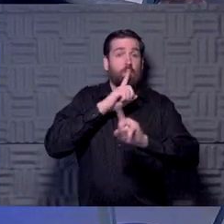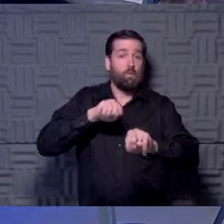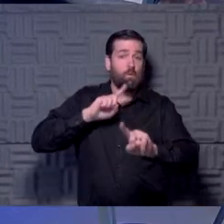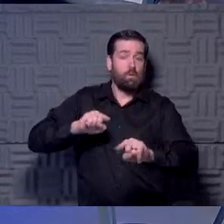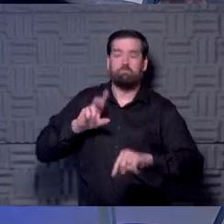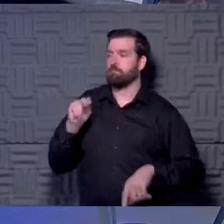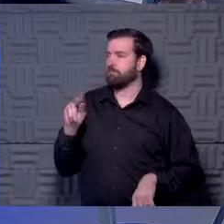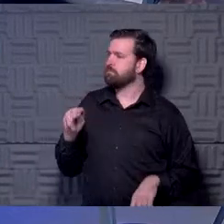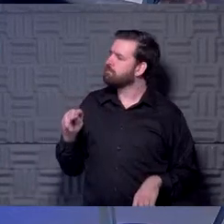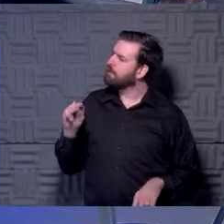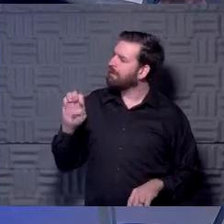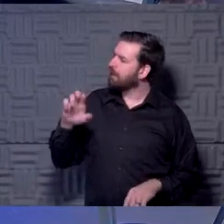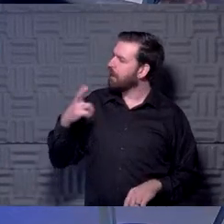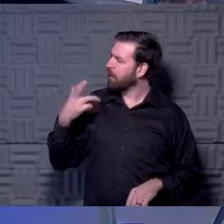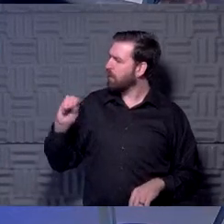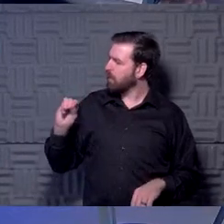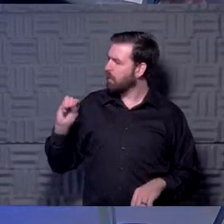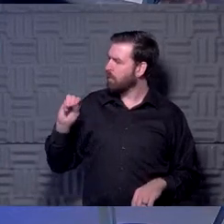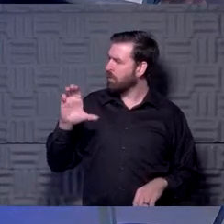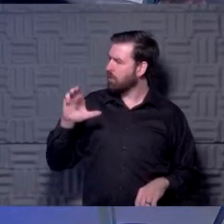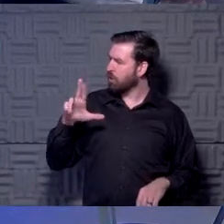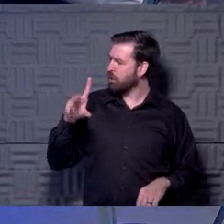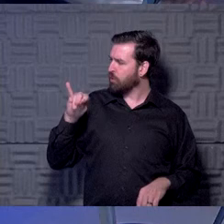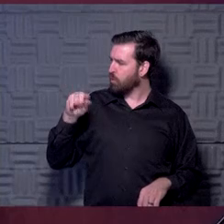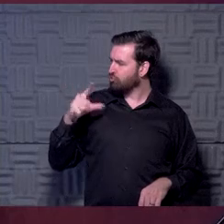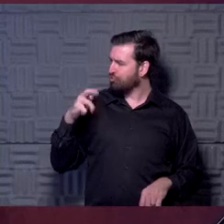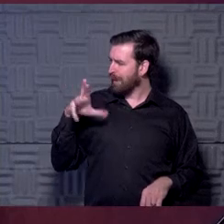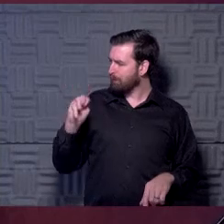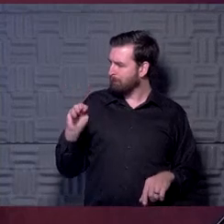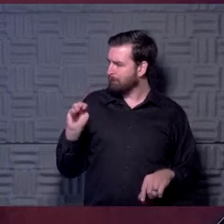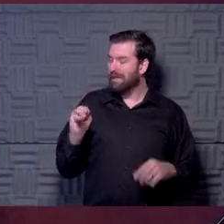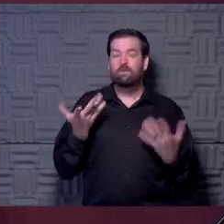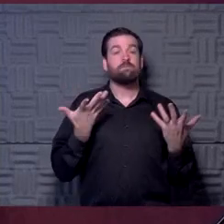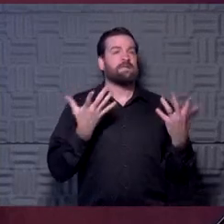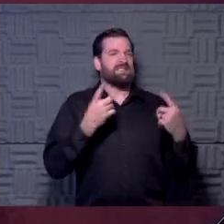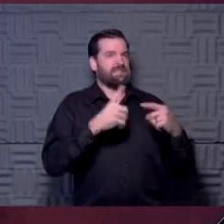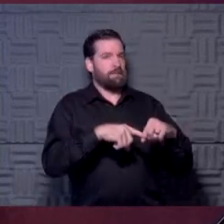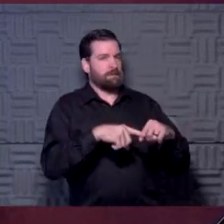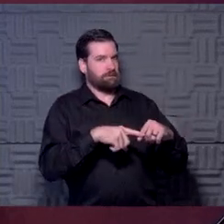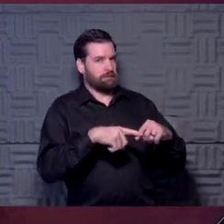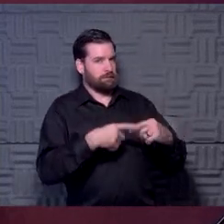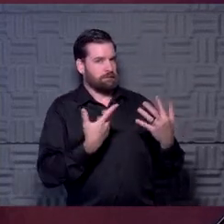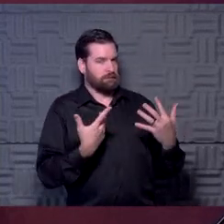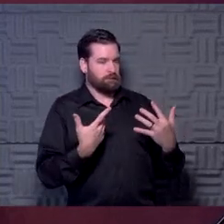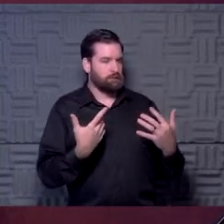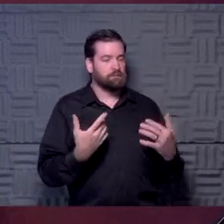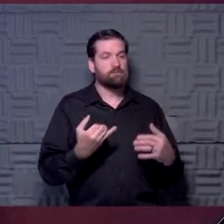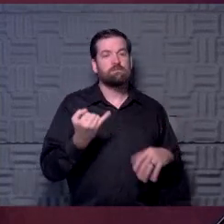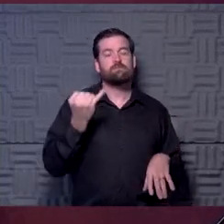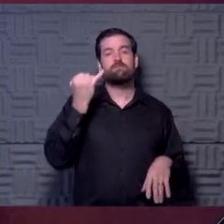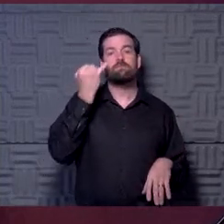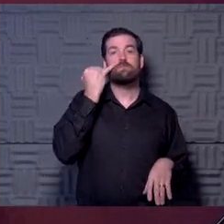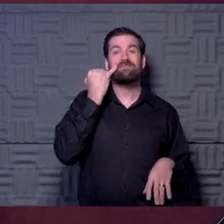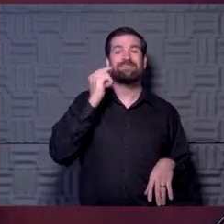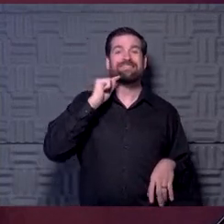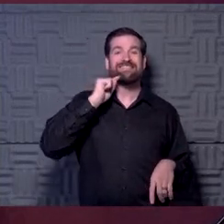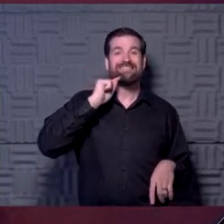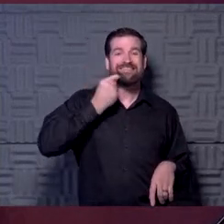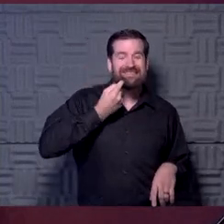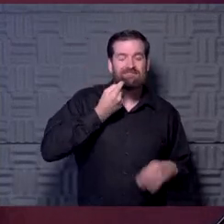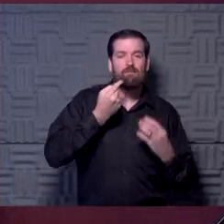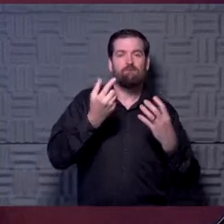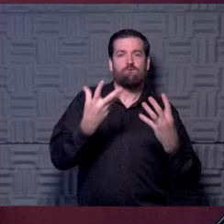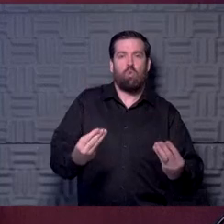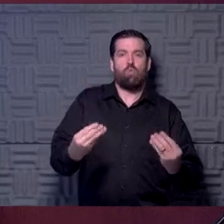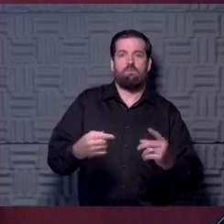So does echocardiogram find it, or does it take an MRI to do it? So it depends on the extent of the heart involved. So if the heart has significant fluid from